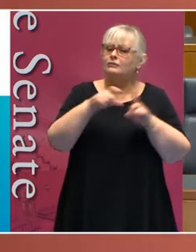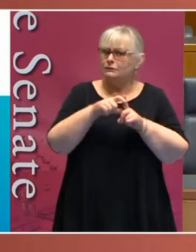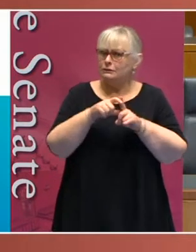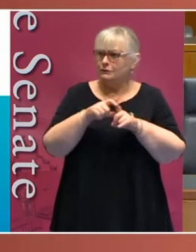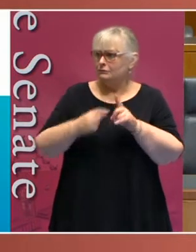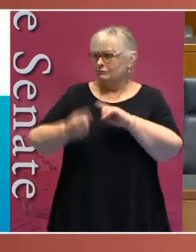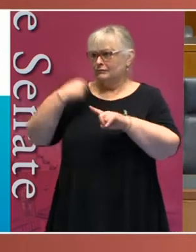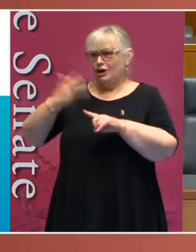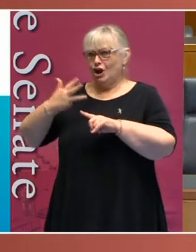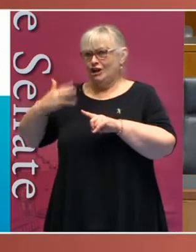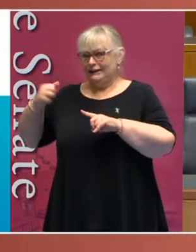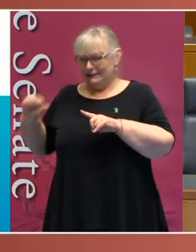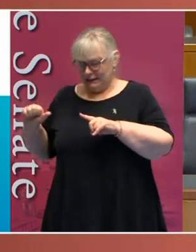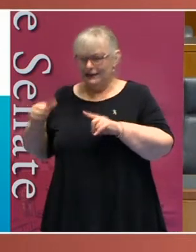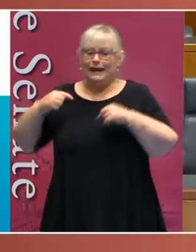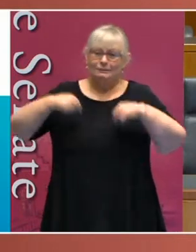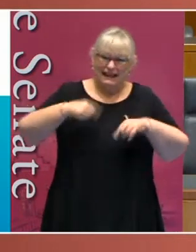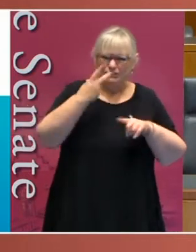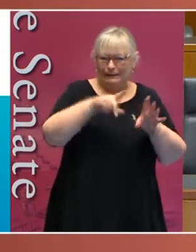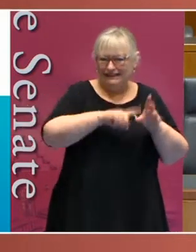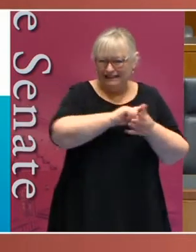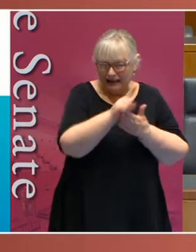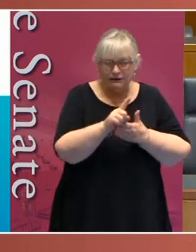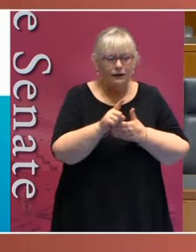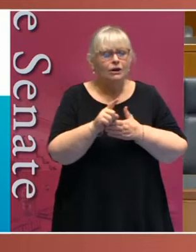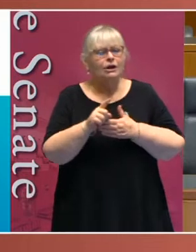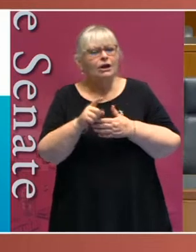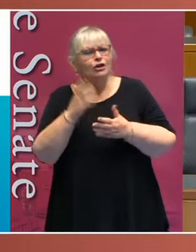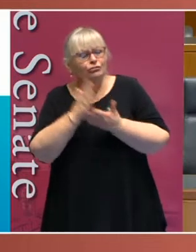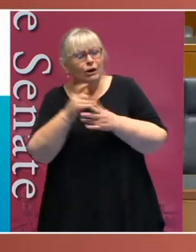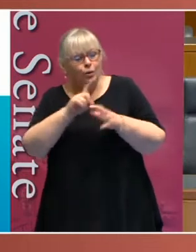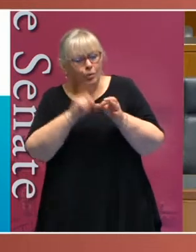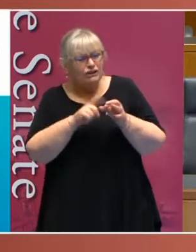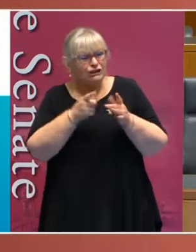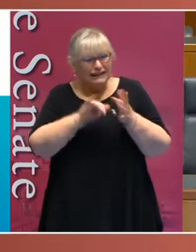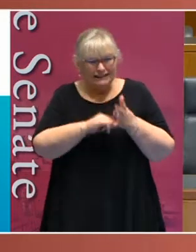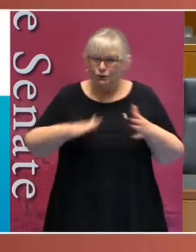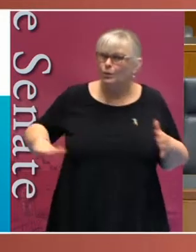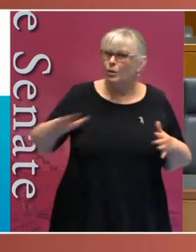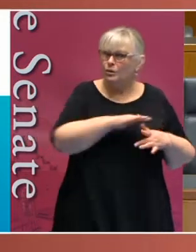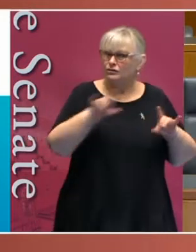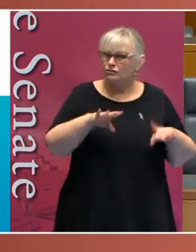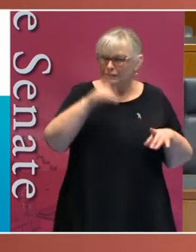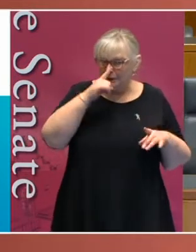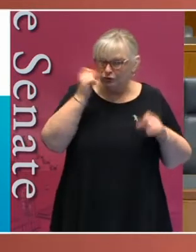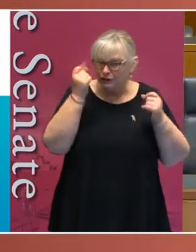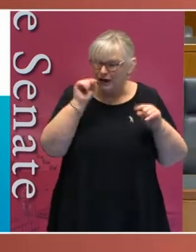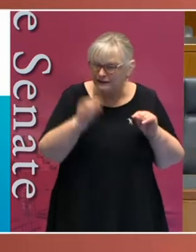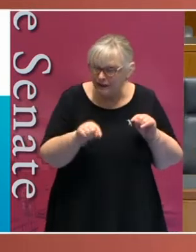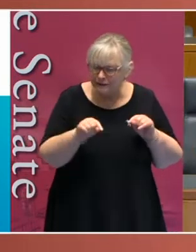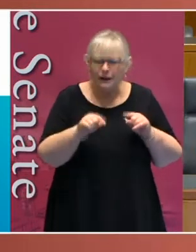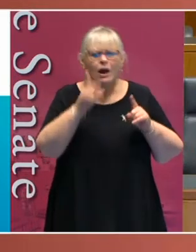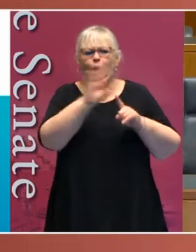years later is, does every Australian realise this? And more importantly, what are the implications for disability